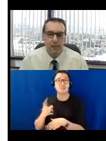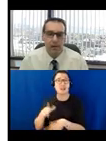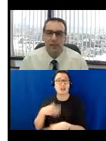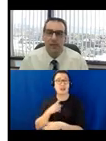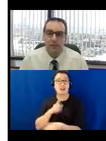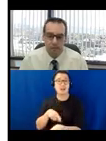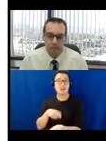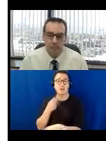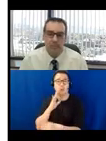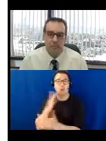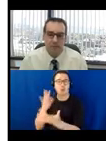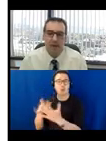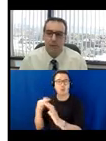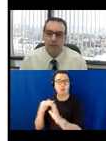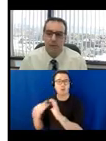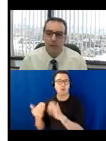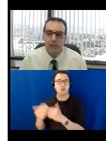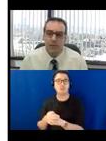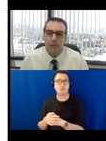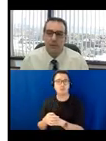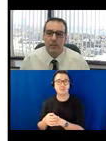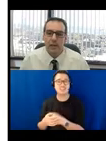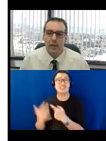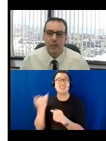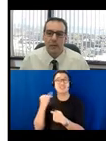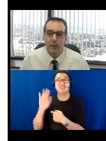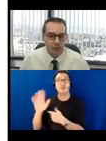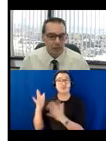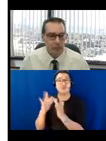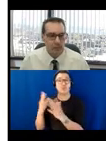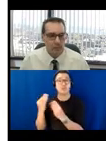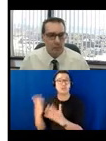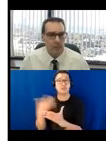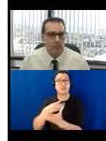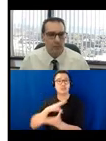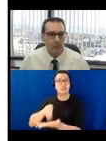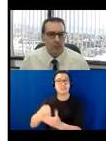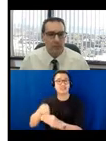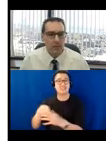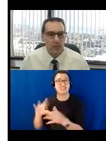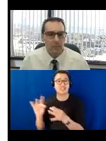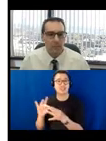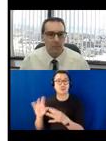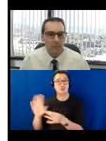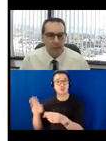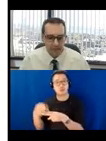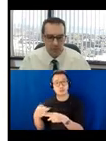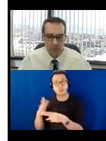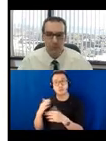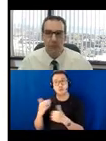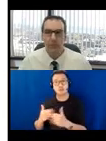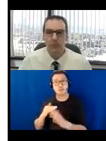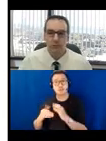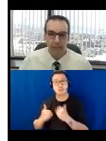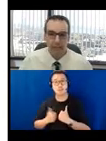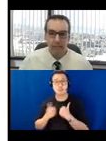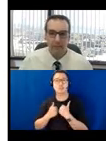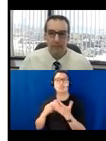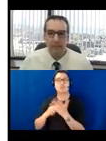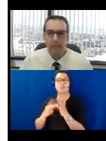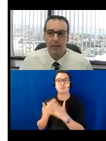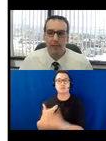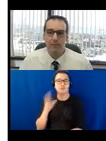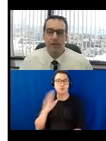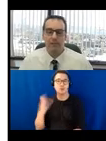if you have a contact information was provided with your question, I will make sure to respond back to you directly.